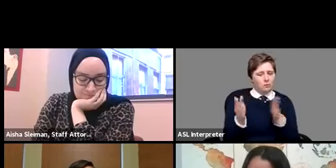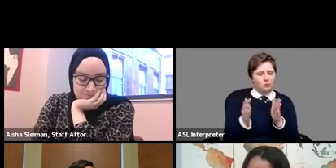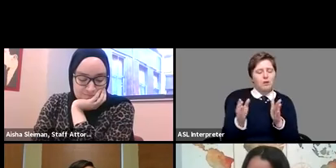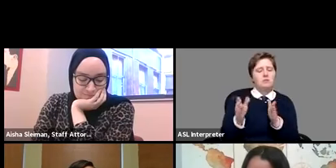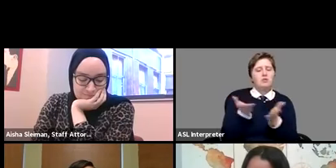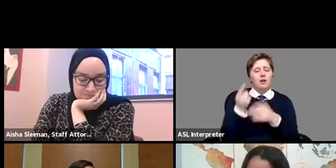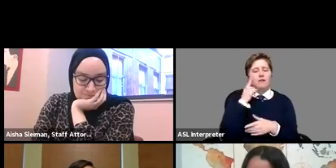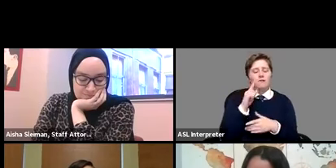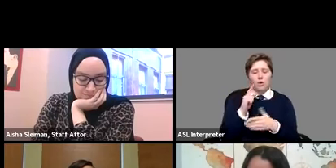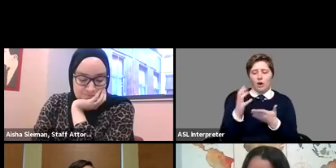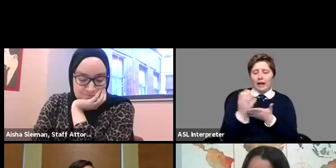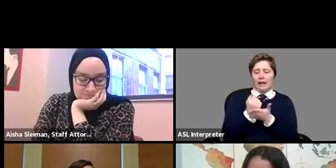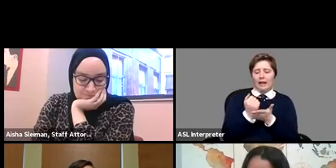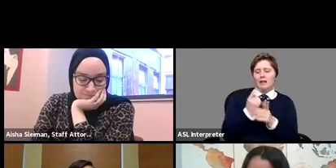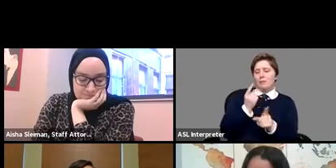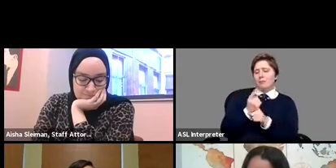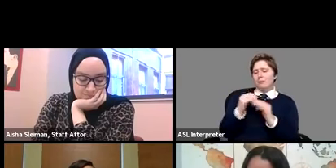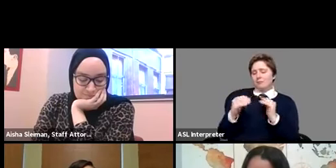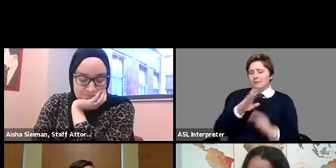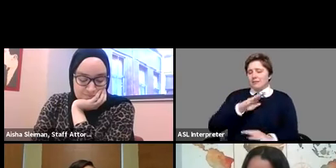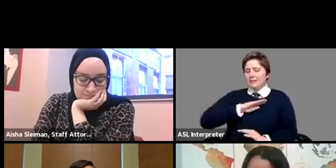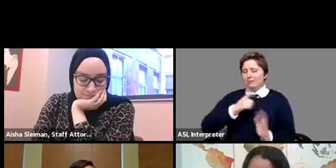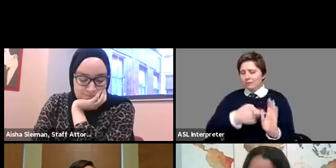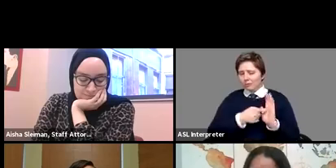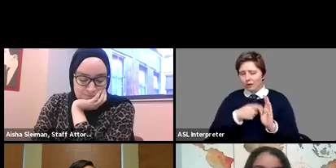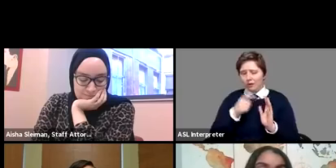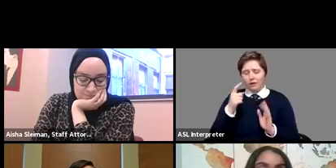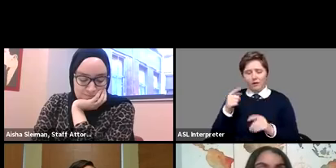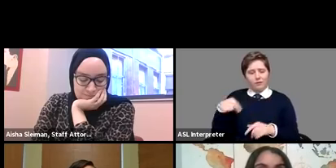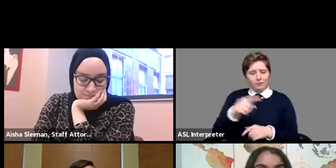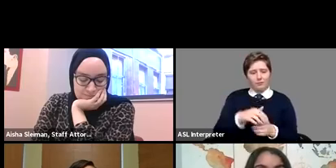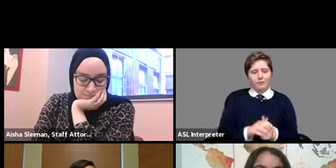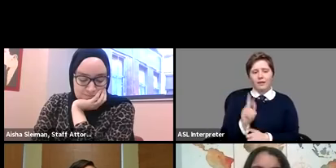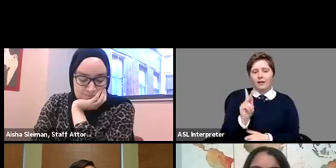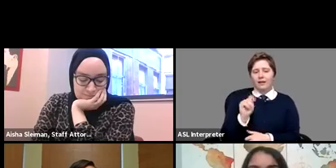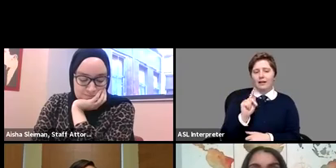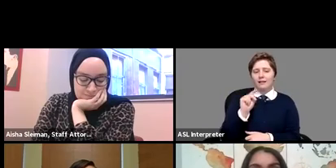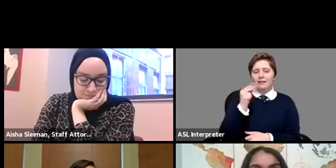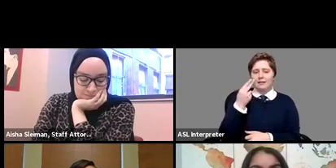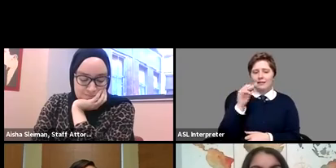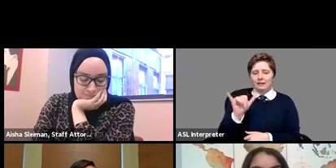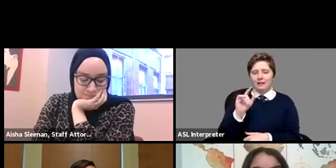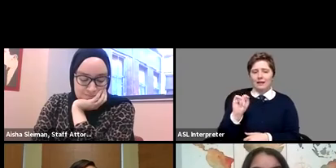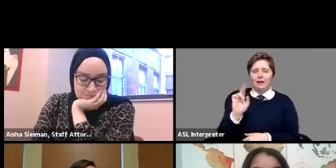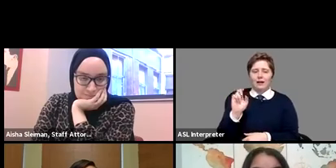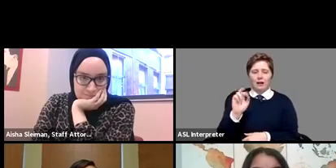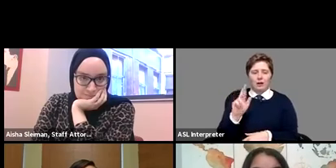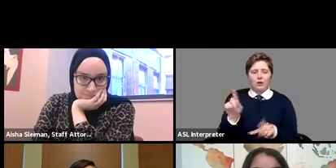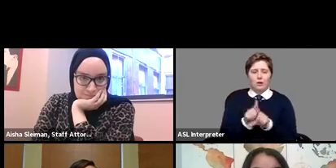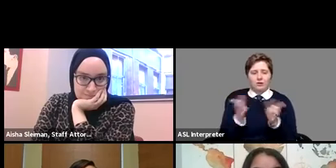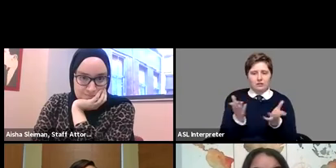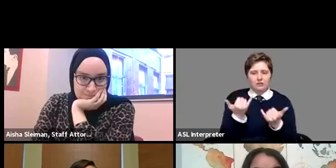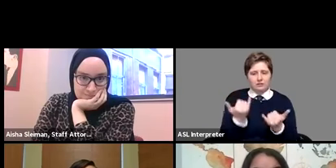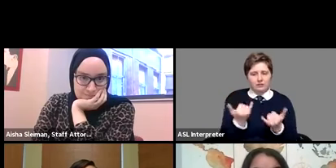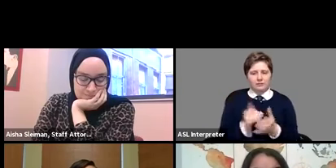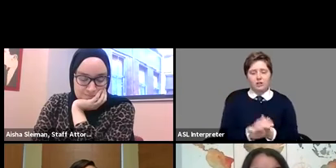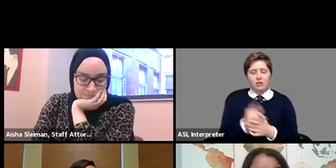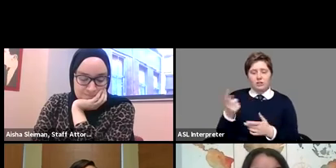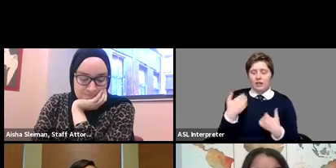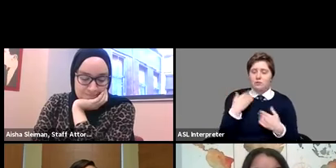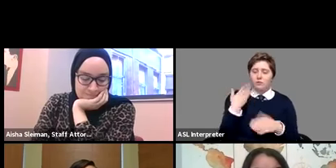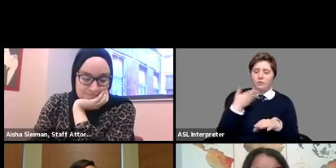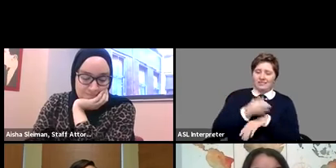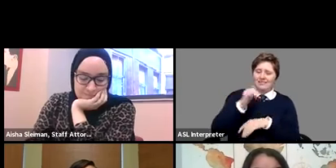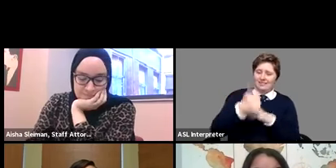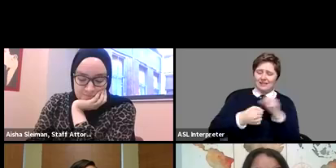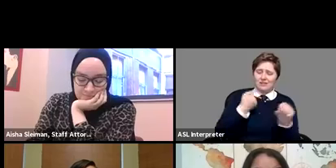eligible lucas county residents kathy tucker is with us tonight as well kathy brings over 10 years of